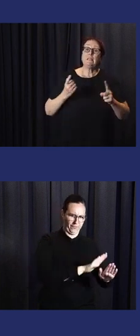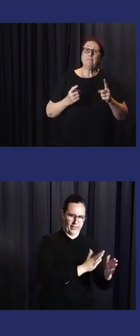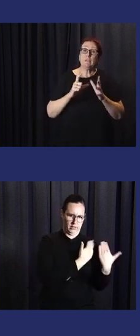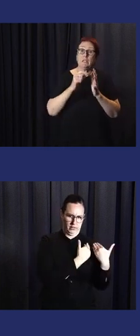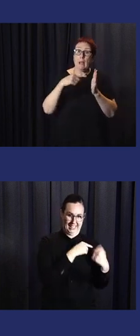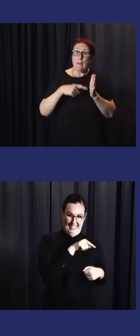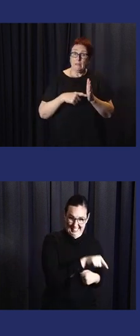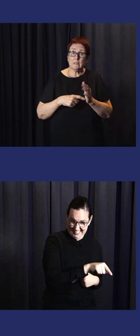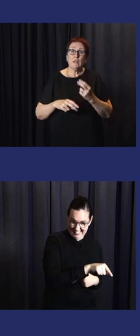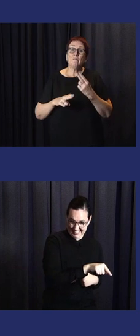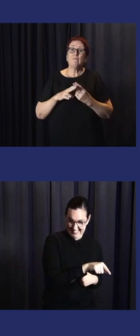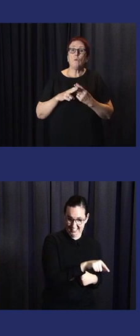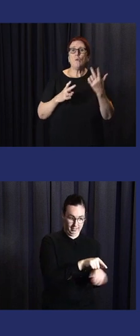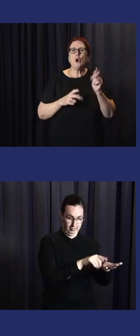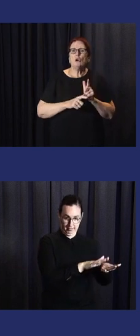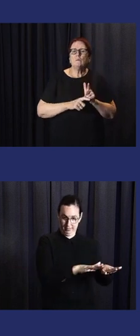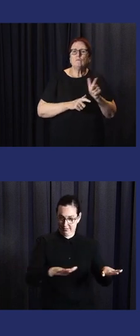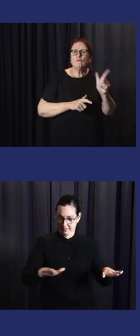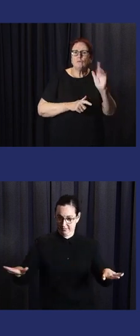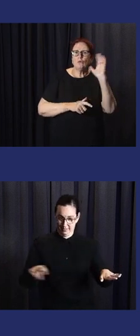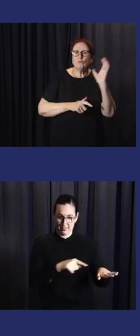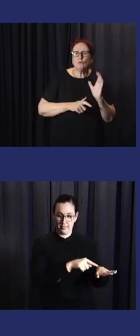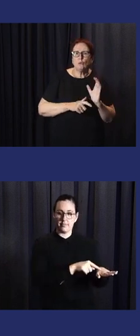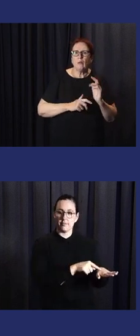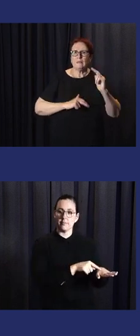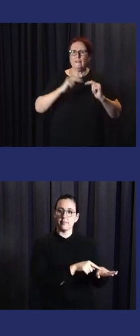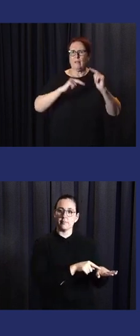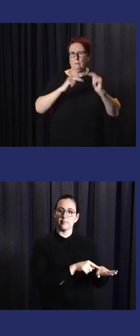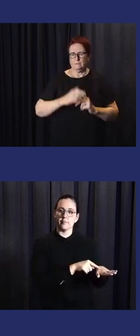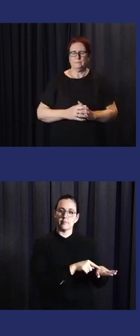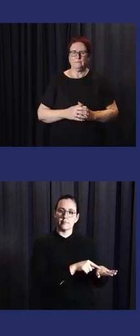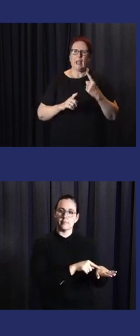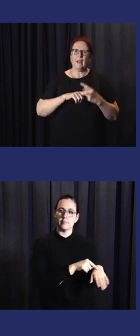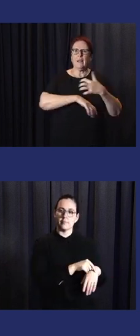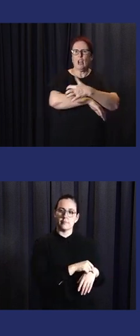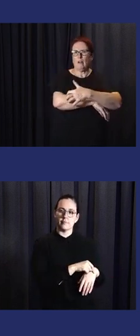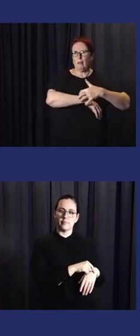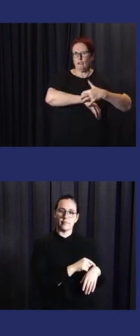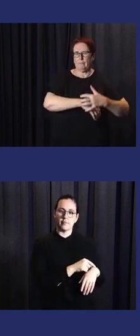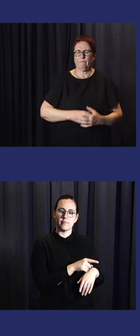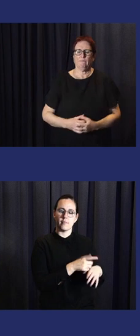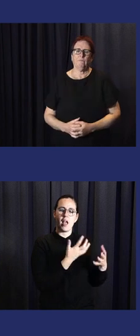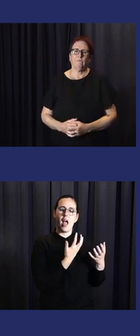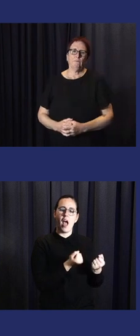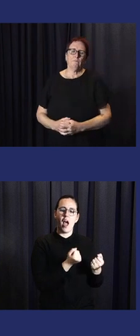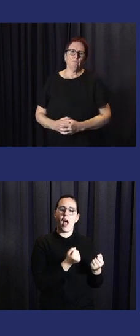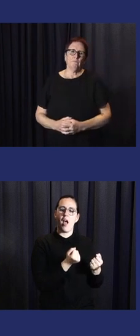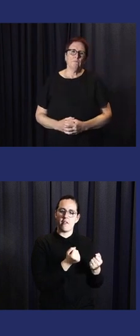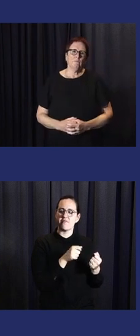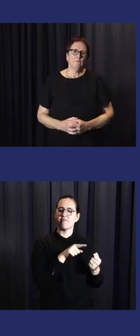and Environment. But at the province level, we also have a Department of Agriculture and Rural Development.